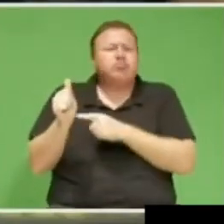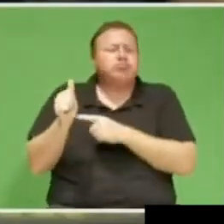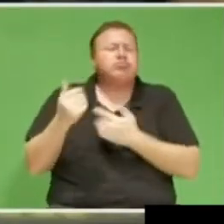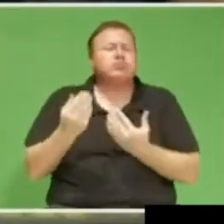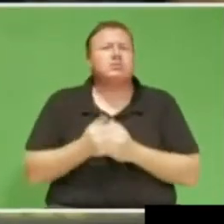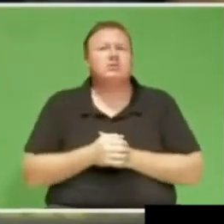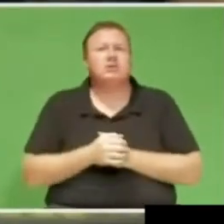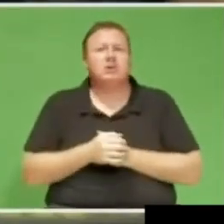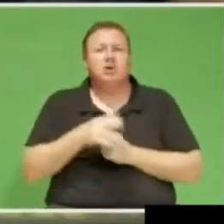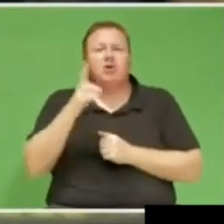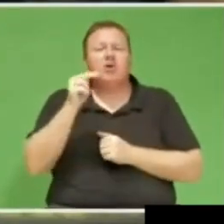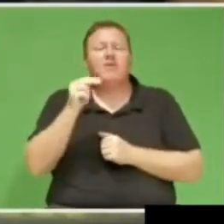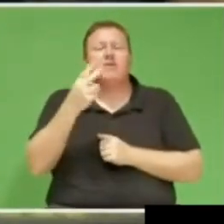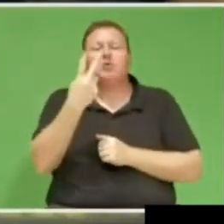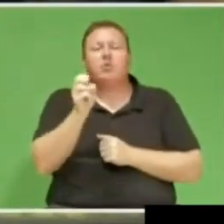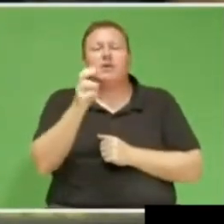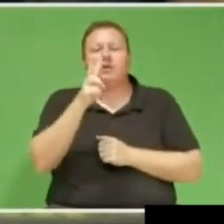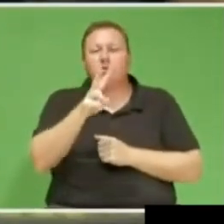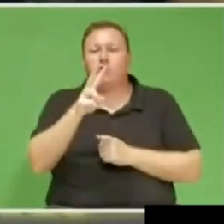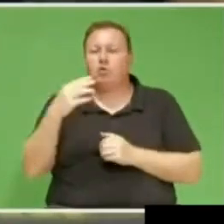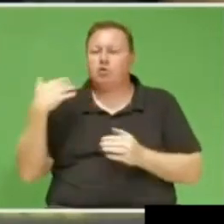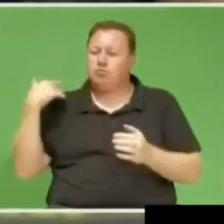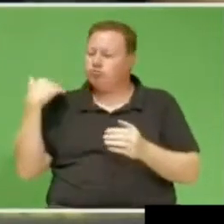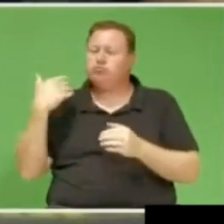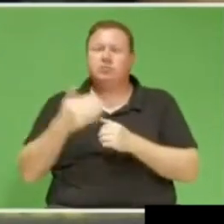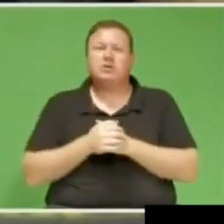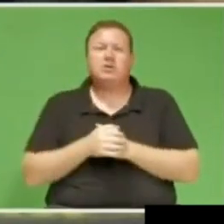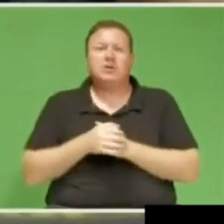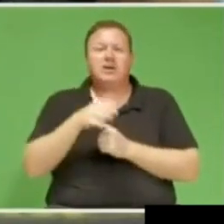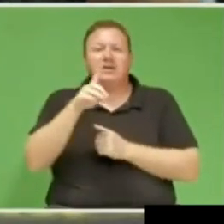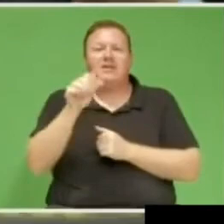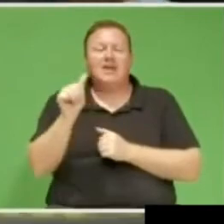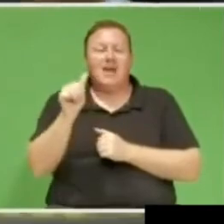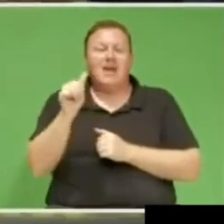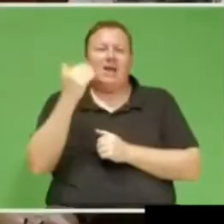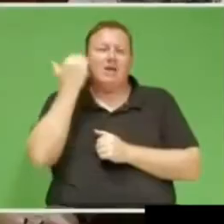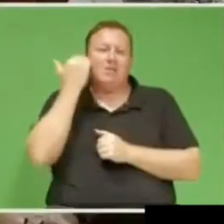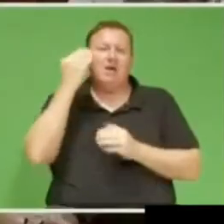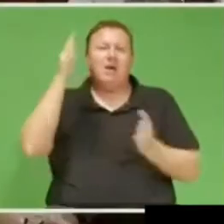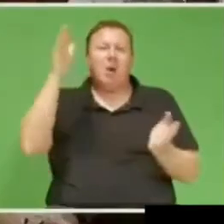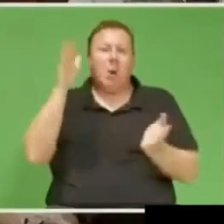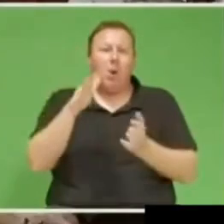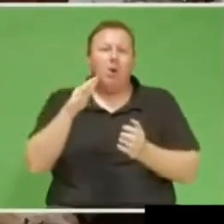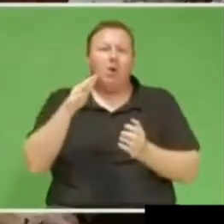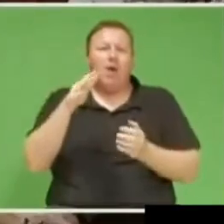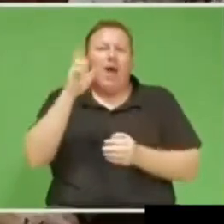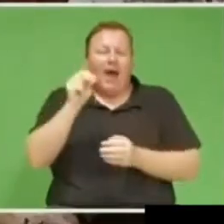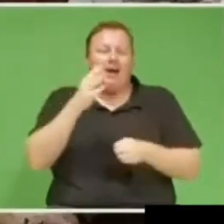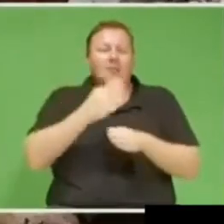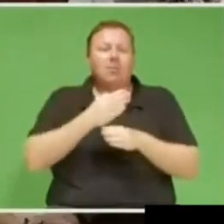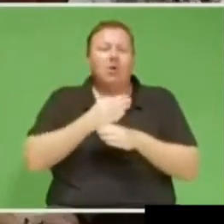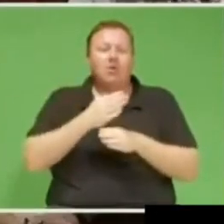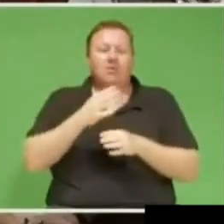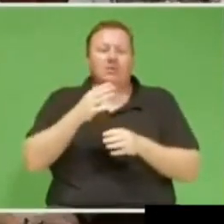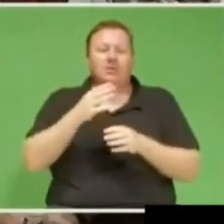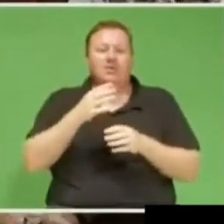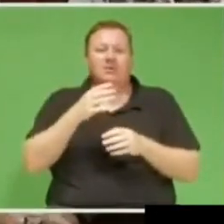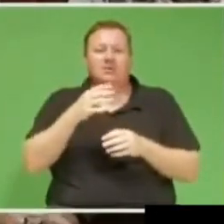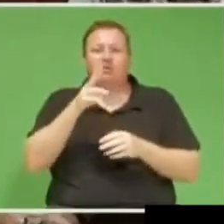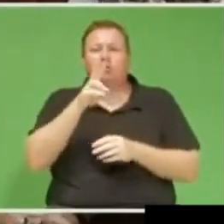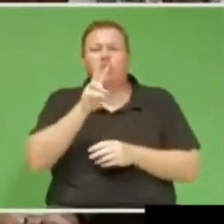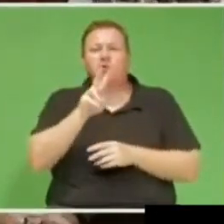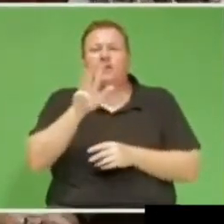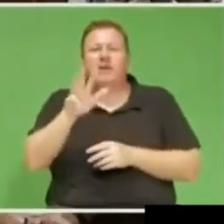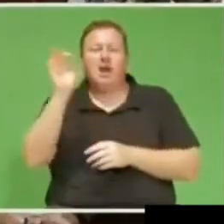As of November 2022, the DA-run Western Cape government had the lowest unemployment figure, which stood at 29.5%,